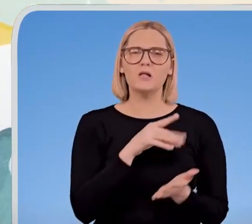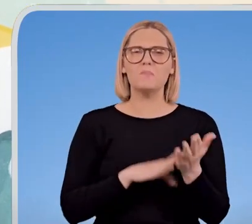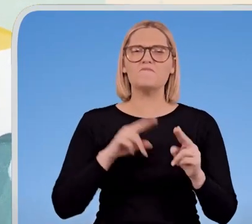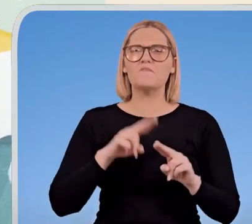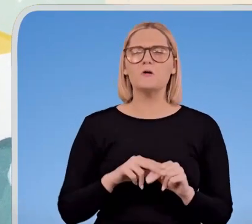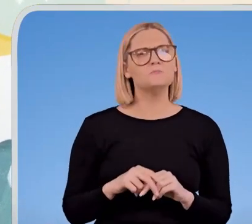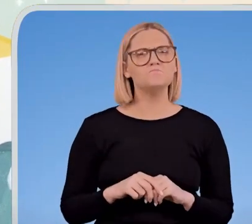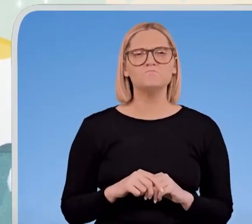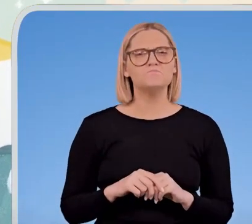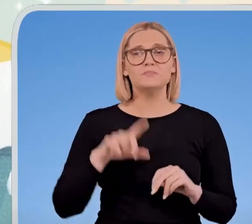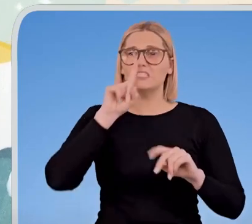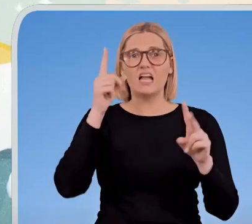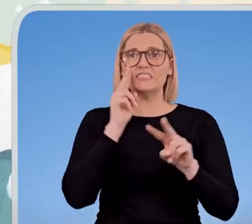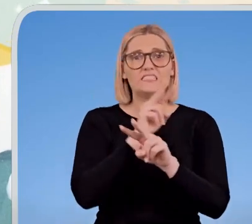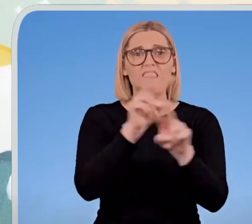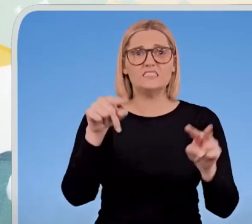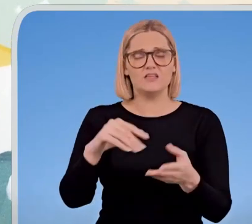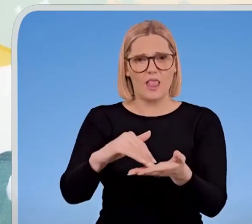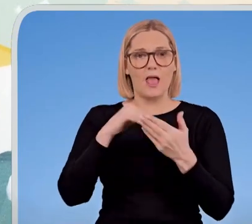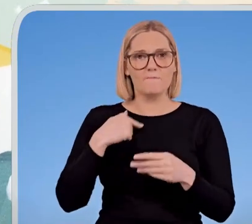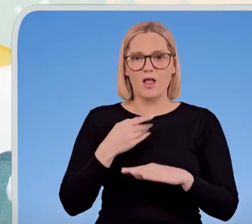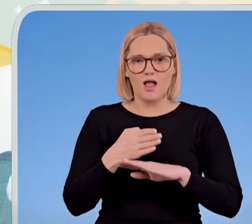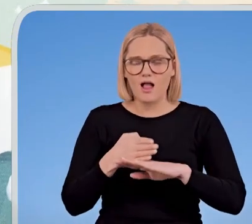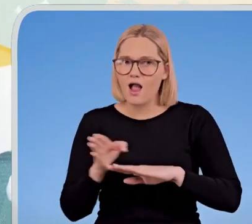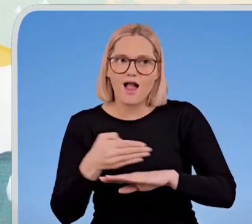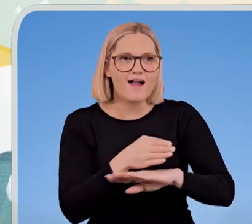I would keep my disability because it made me who I am.